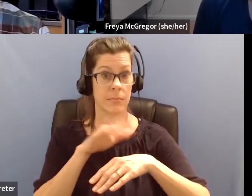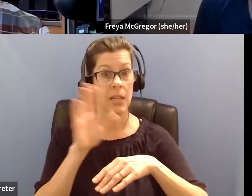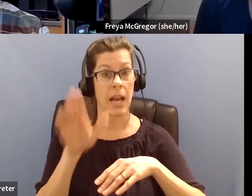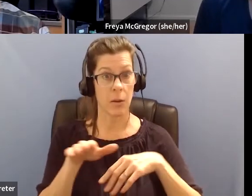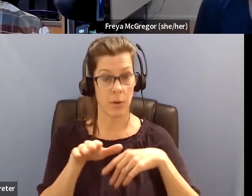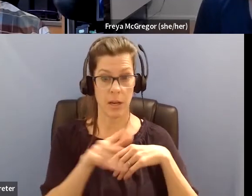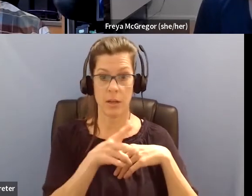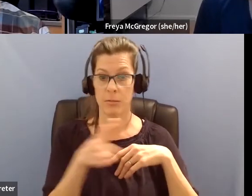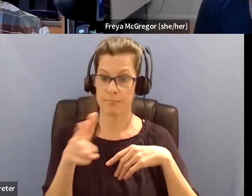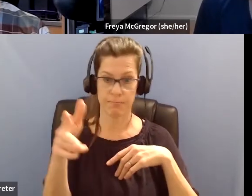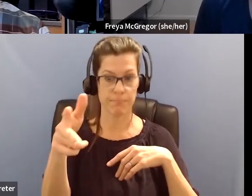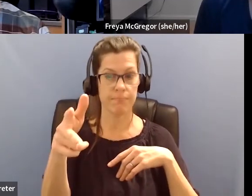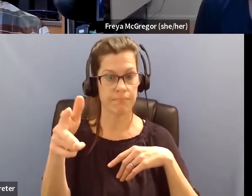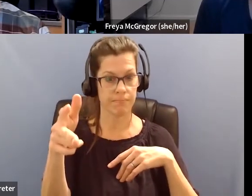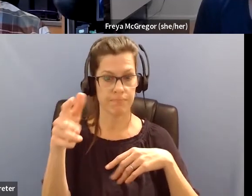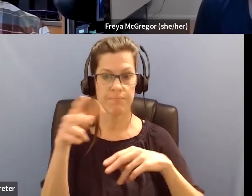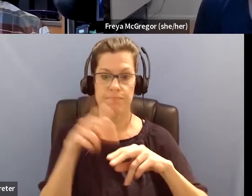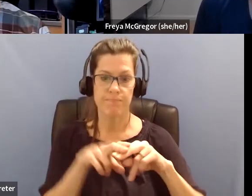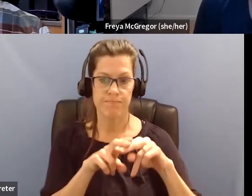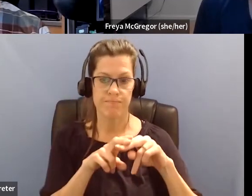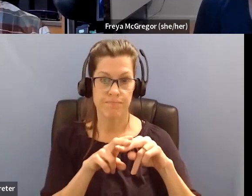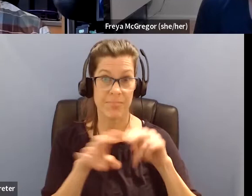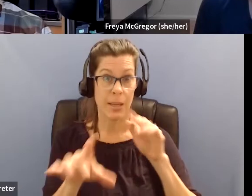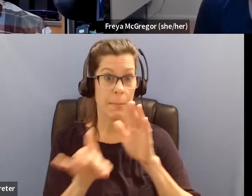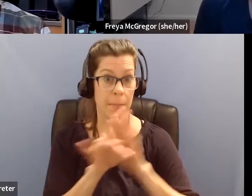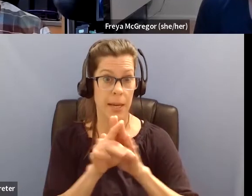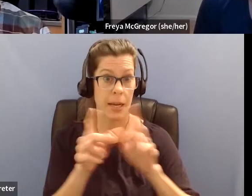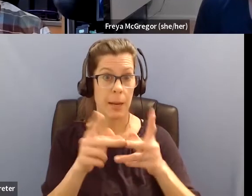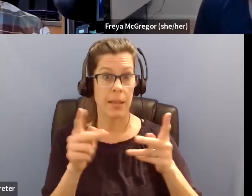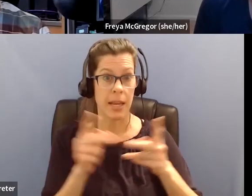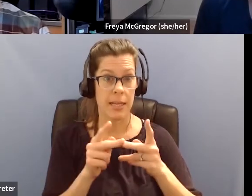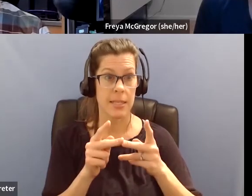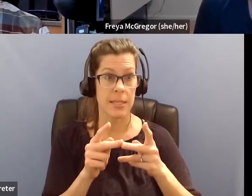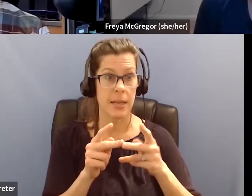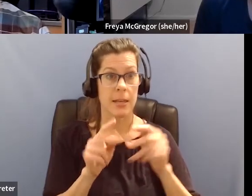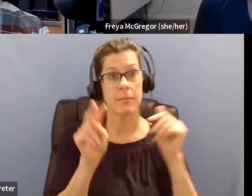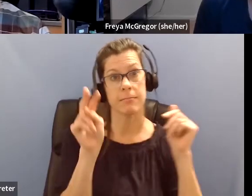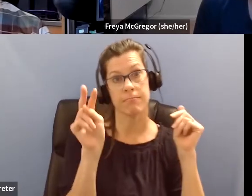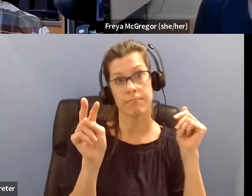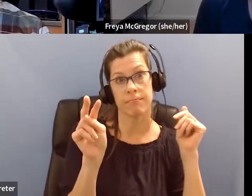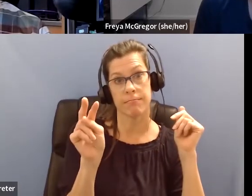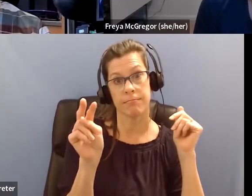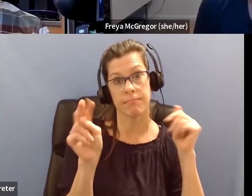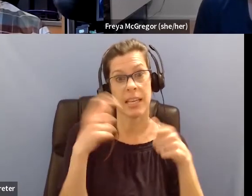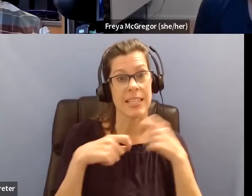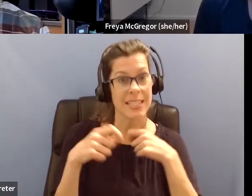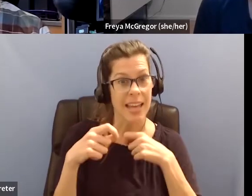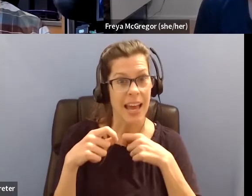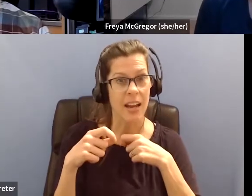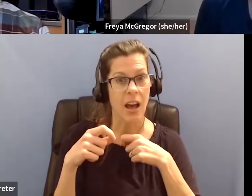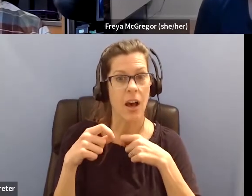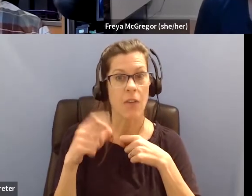and pick advantage point, and then look for the birds, instead of see a bird and go try to find it.